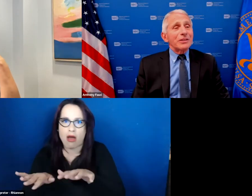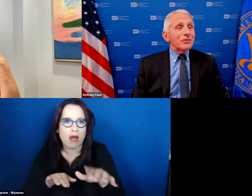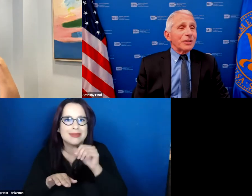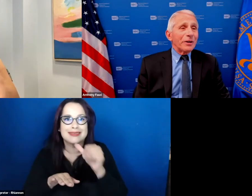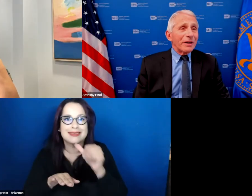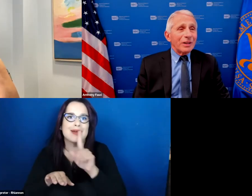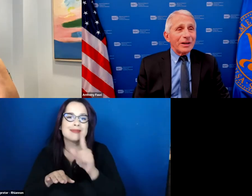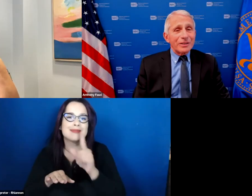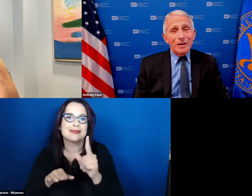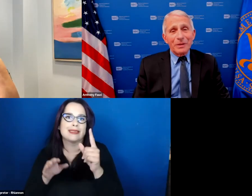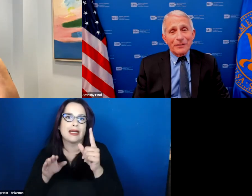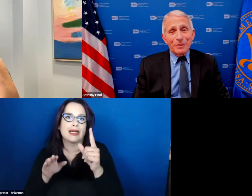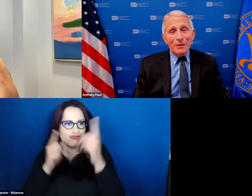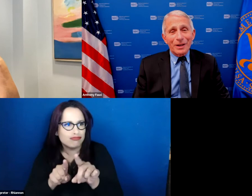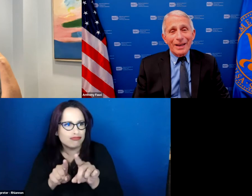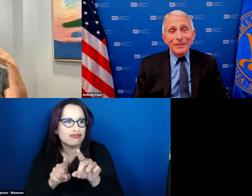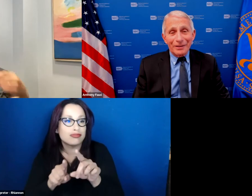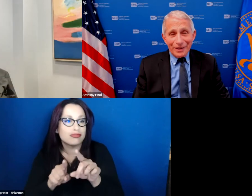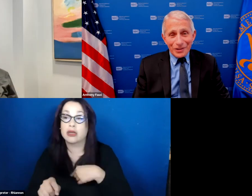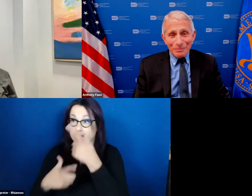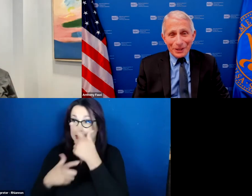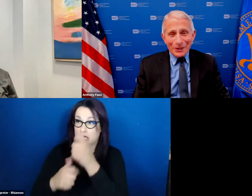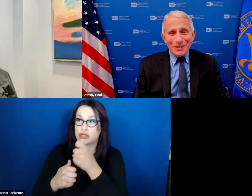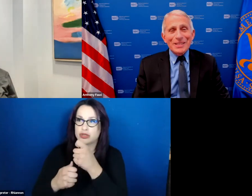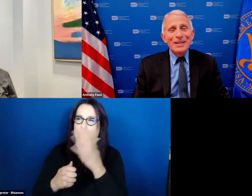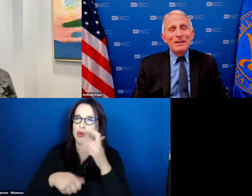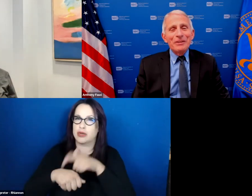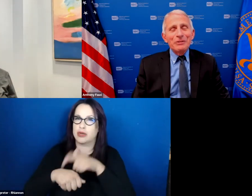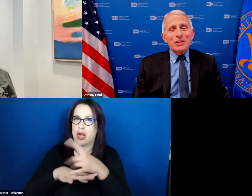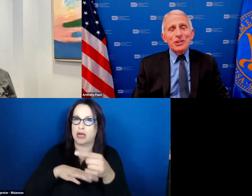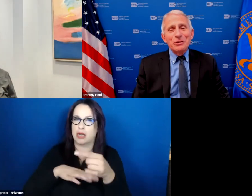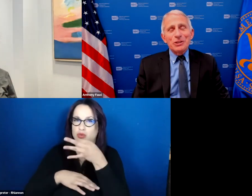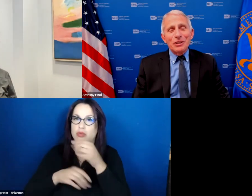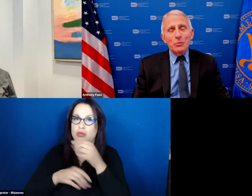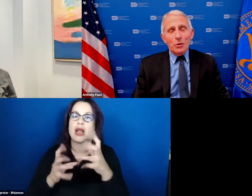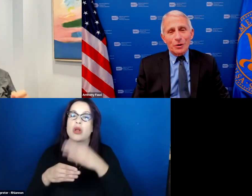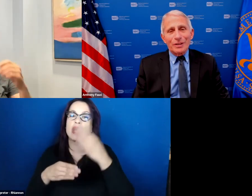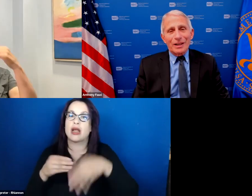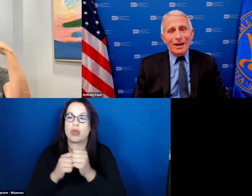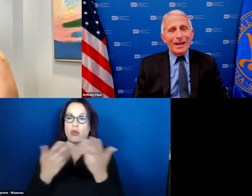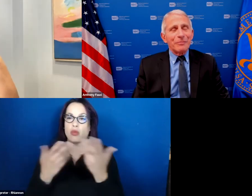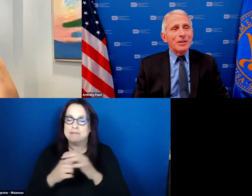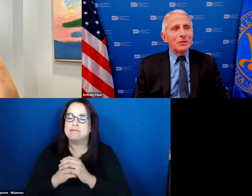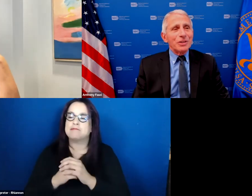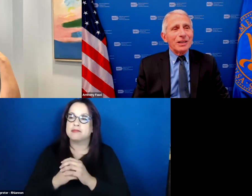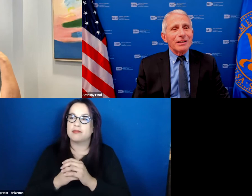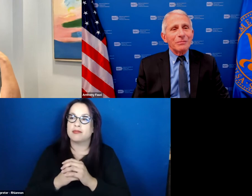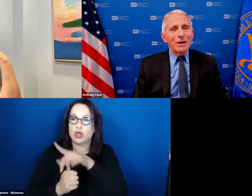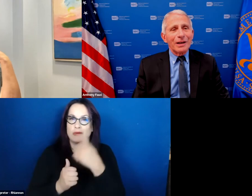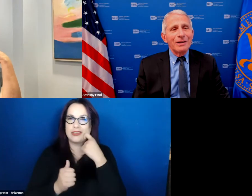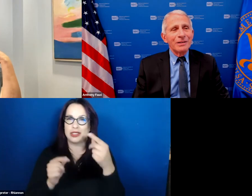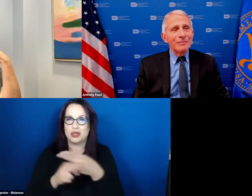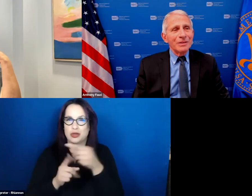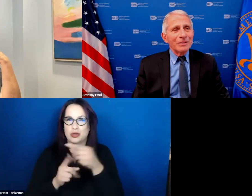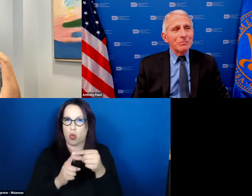know it's interesting we don't have a lot of time left but I want to end on this because you just used the word that I have been using in